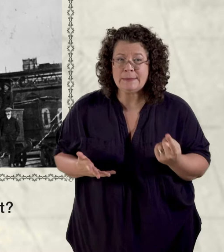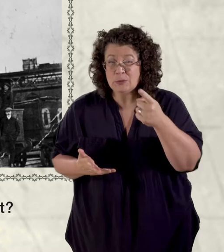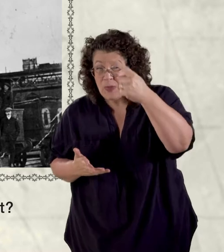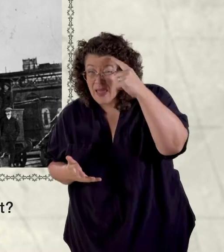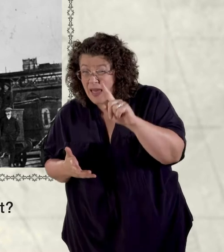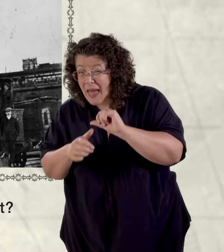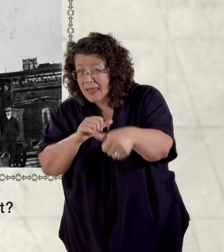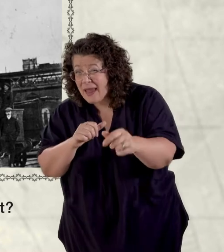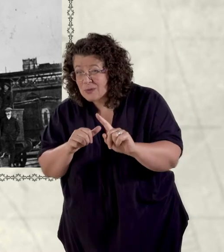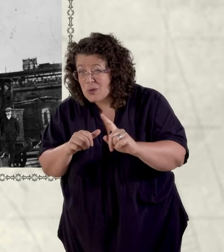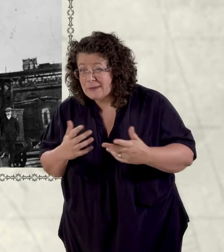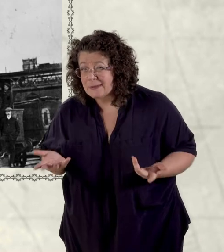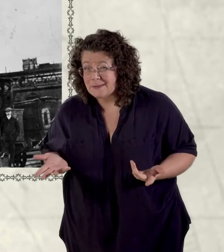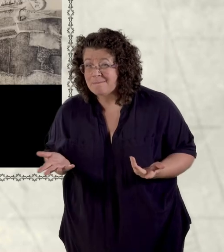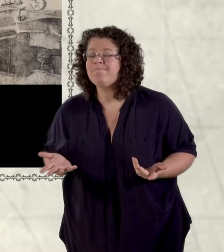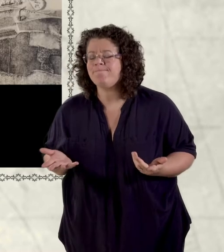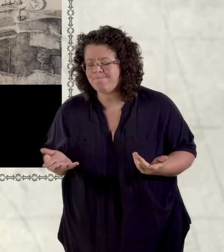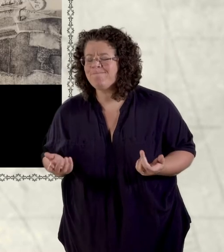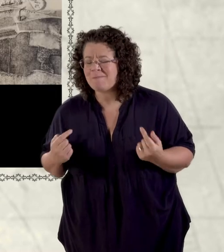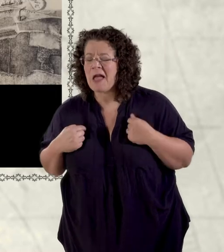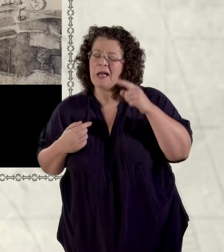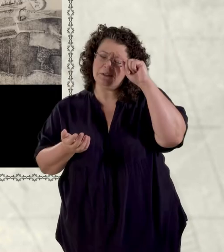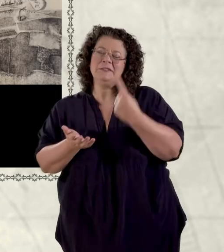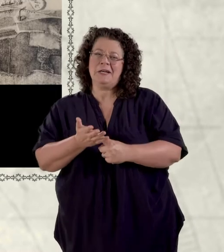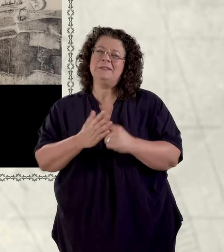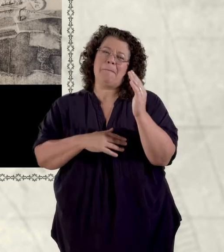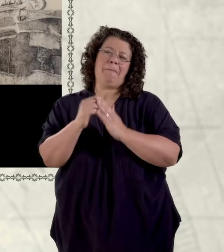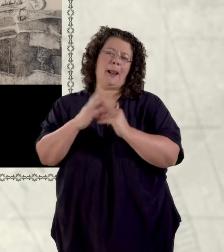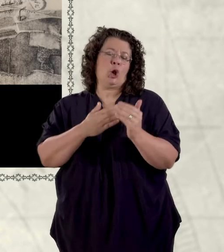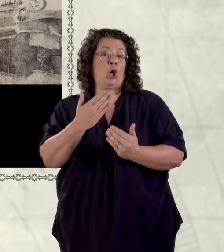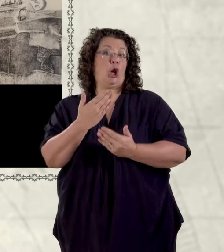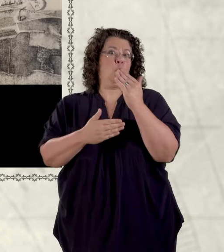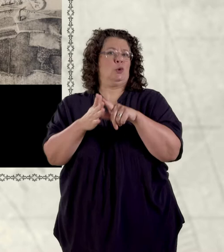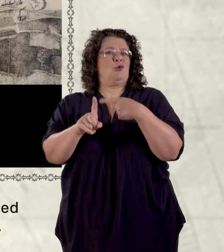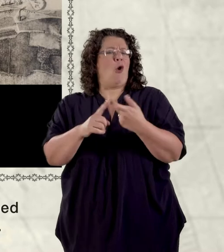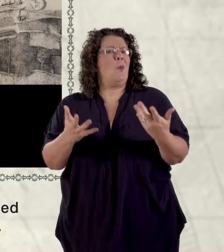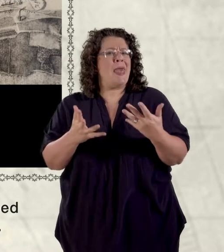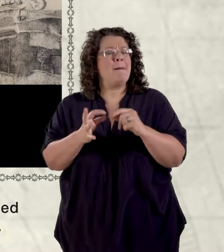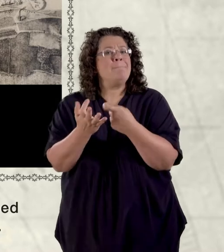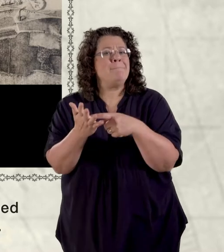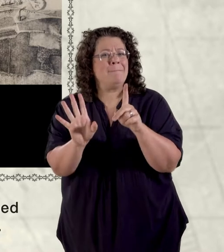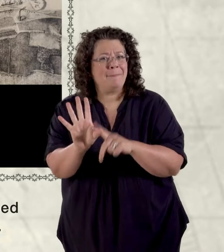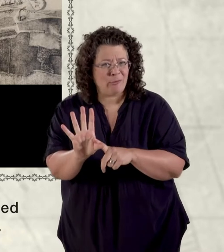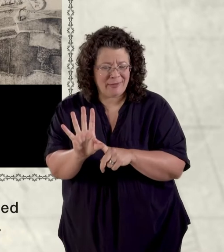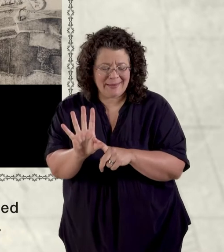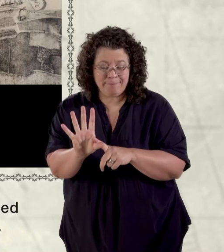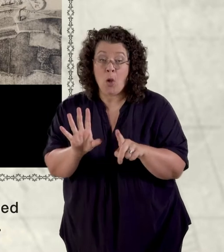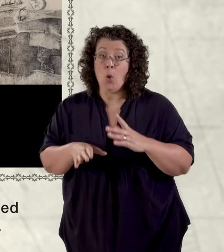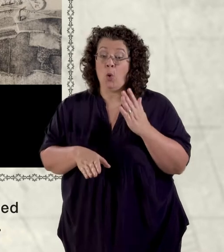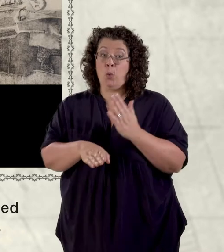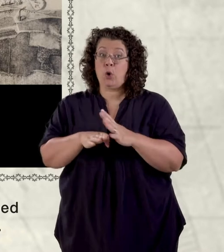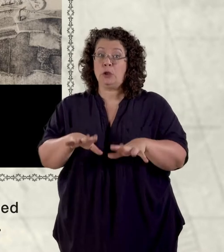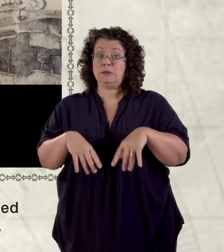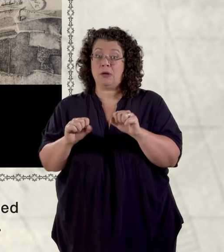yes i decided to build new docks in barry work started in 1885